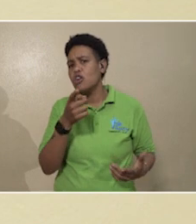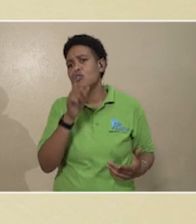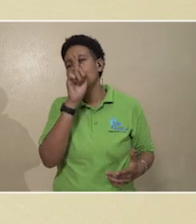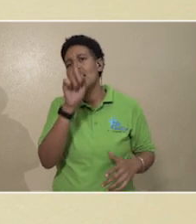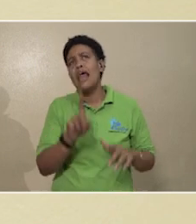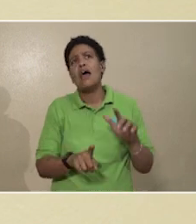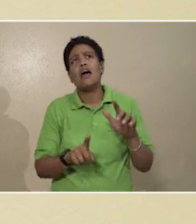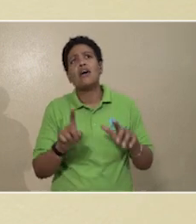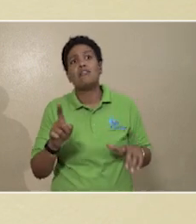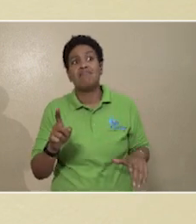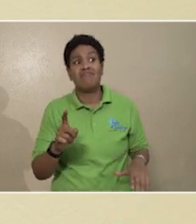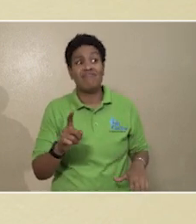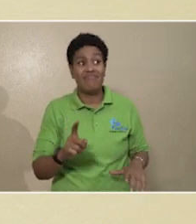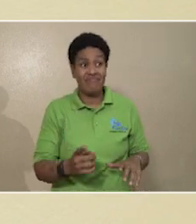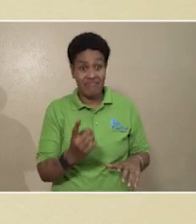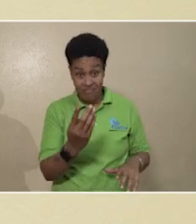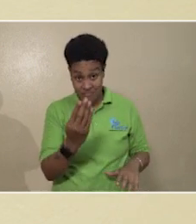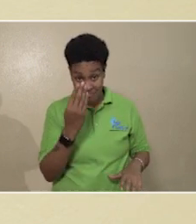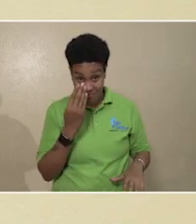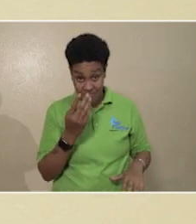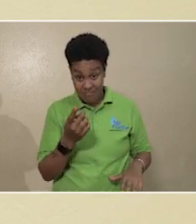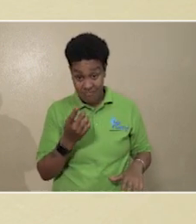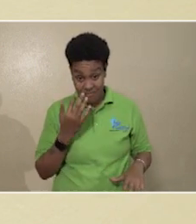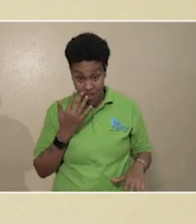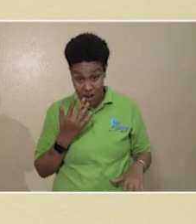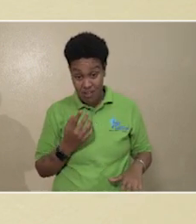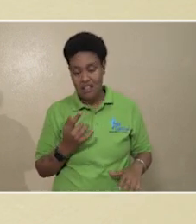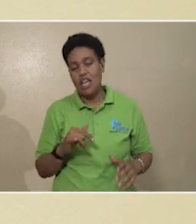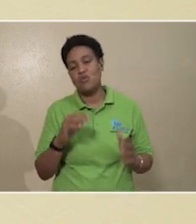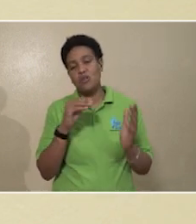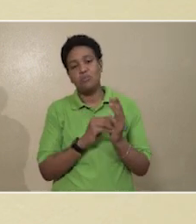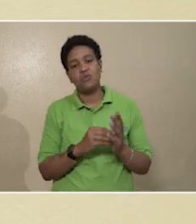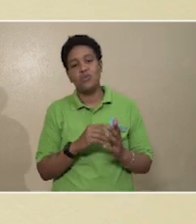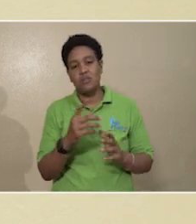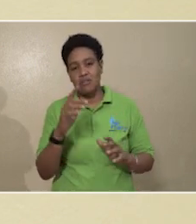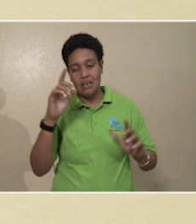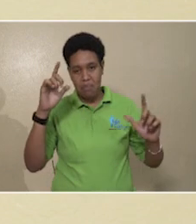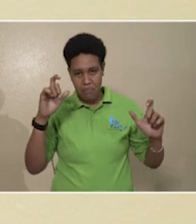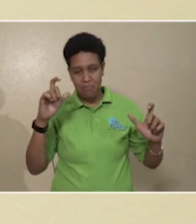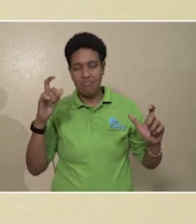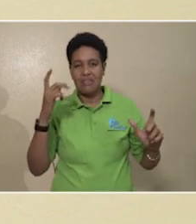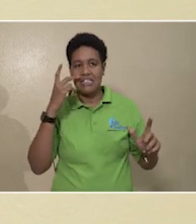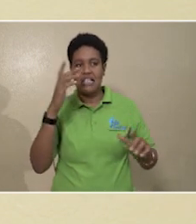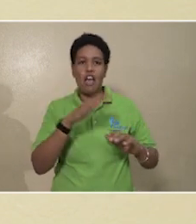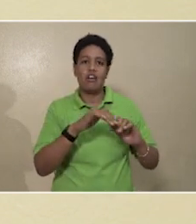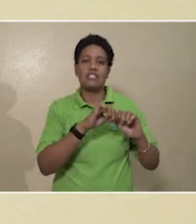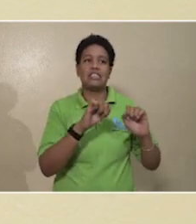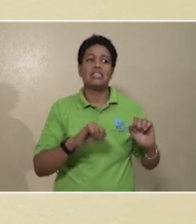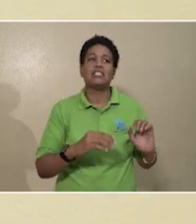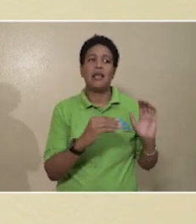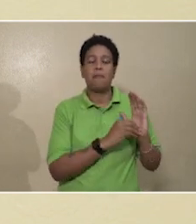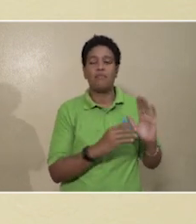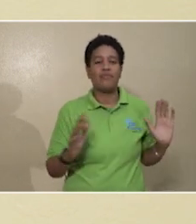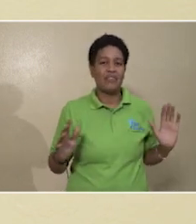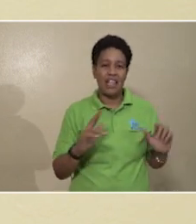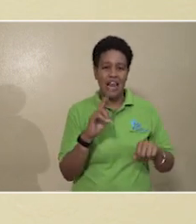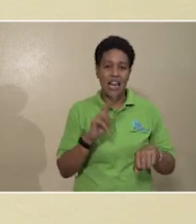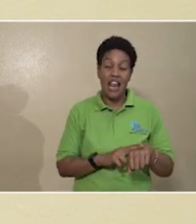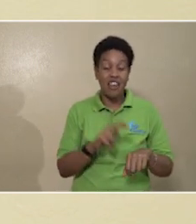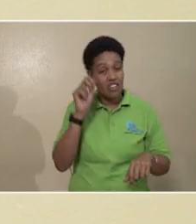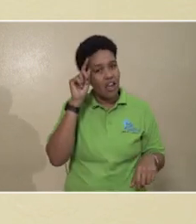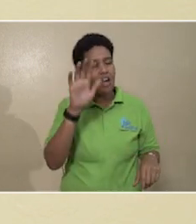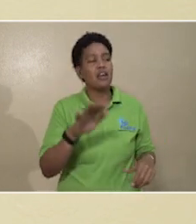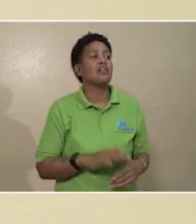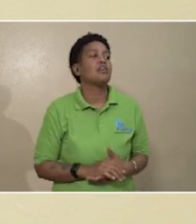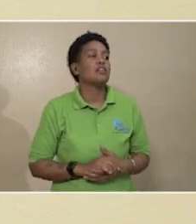appear before the enrollment officer, that is what will be captured by the camera and on the system. Naturally, however,